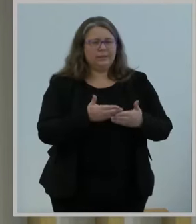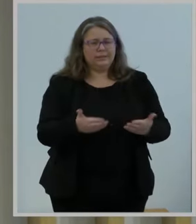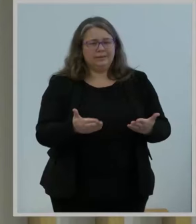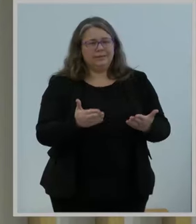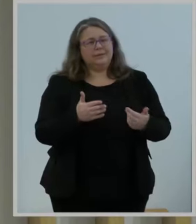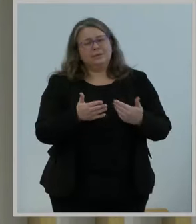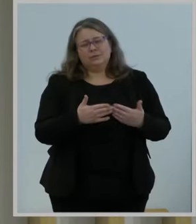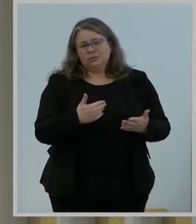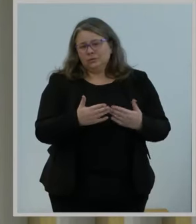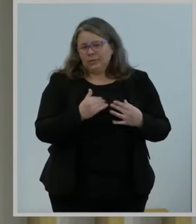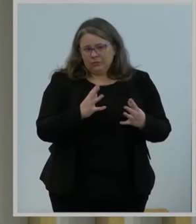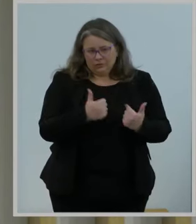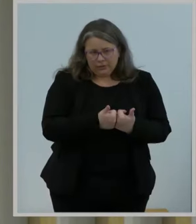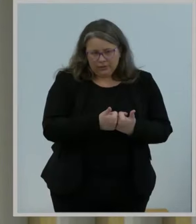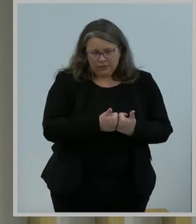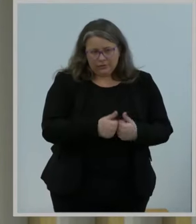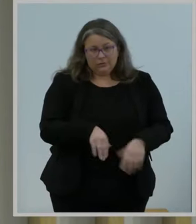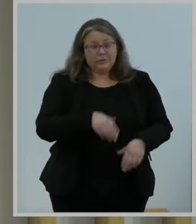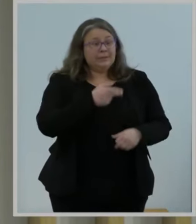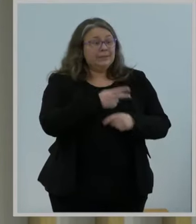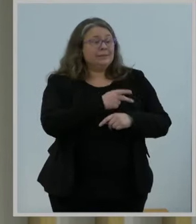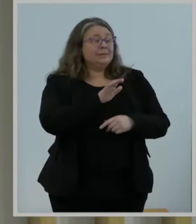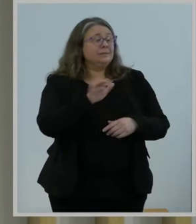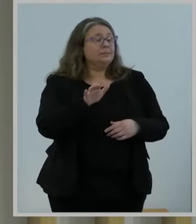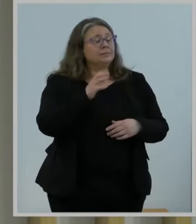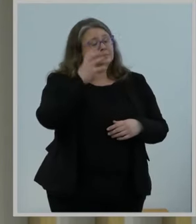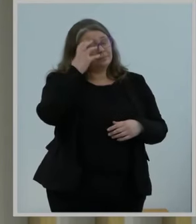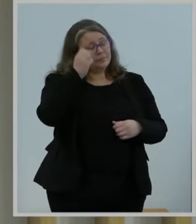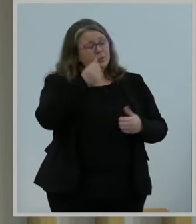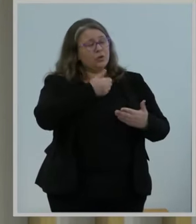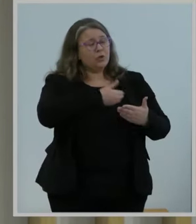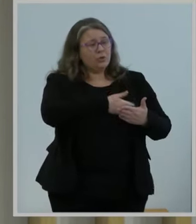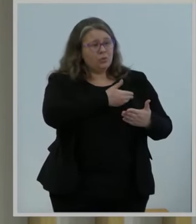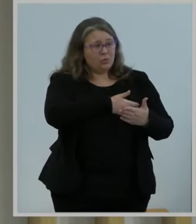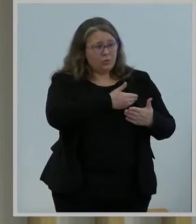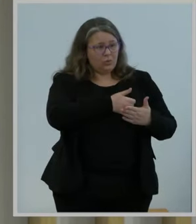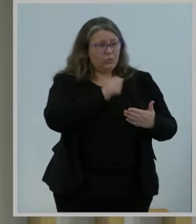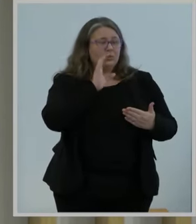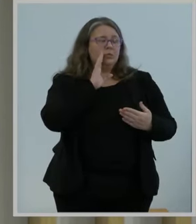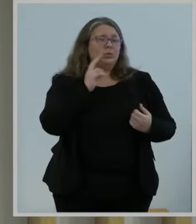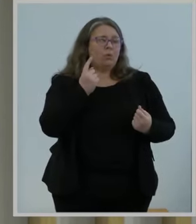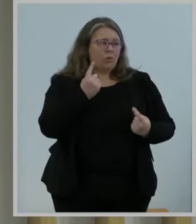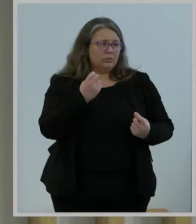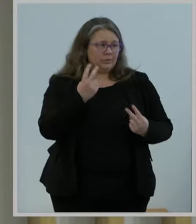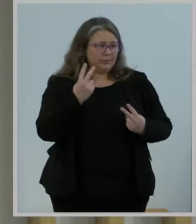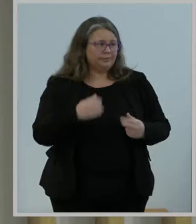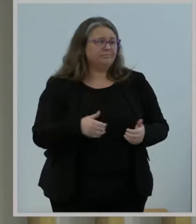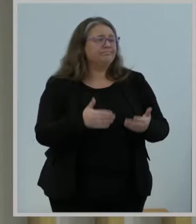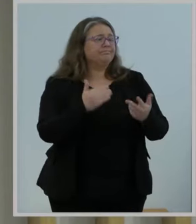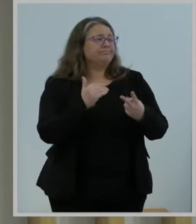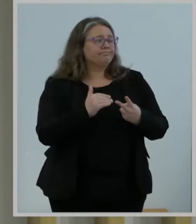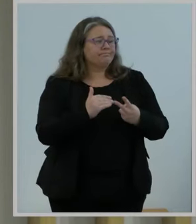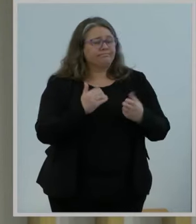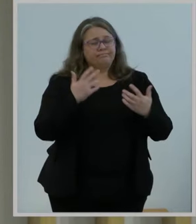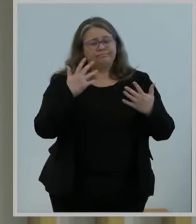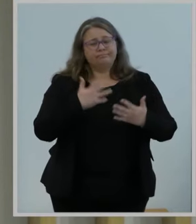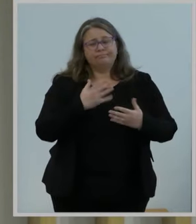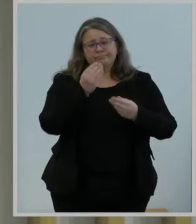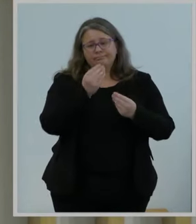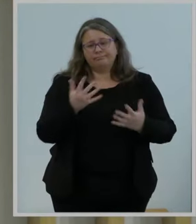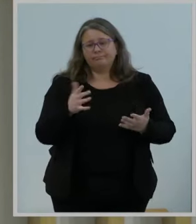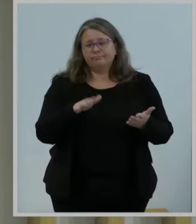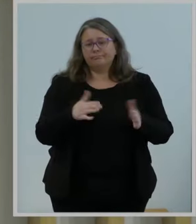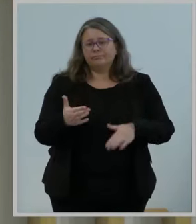his memory close. I'm also saddened to report of the passing of Craig Bomberger. Craig joined the commission in